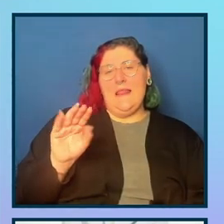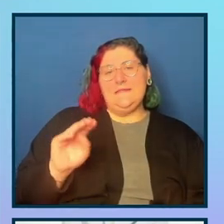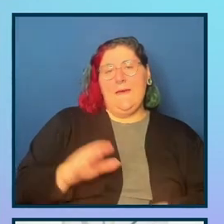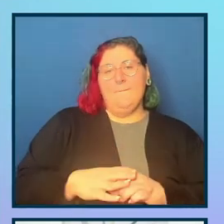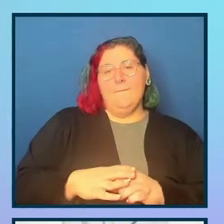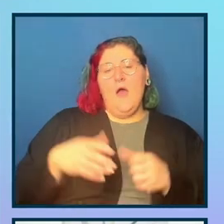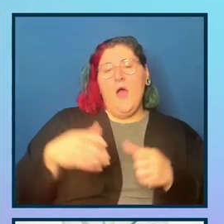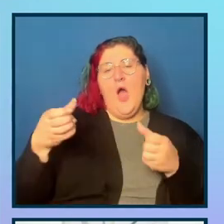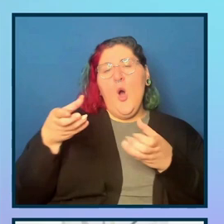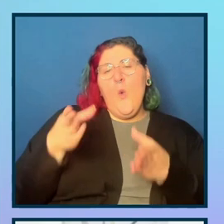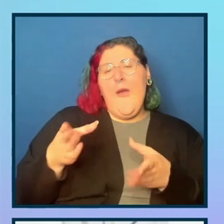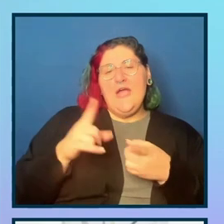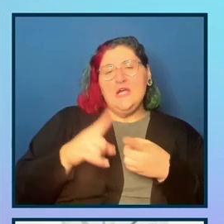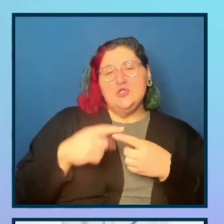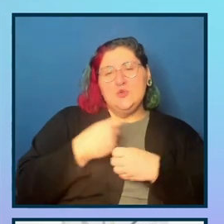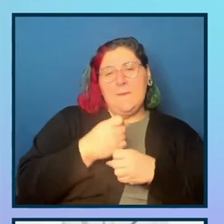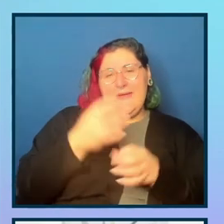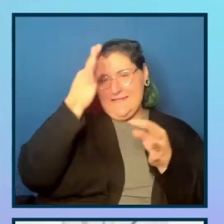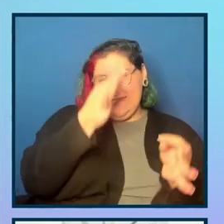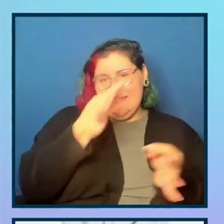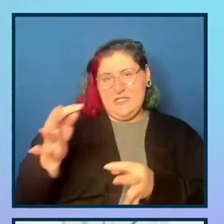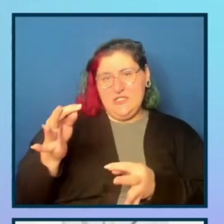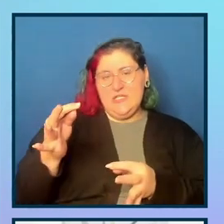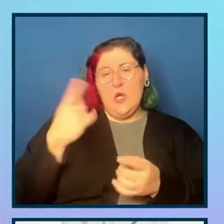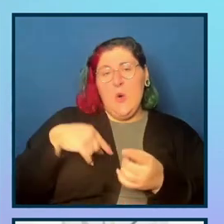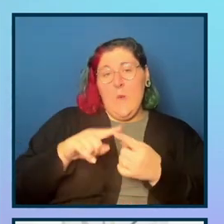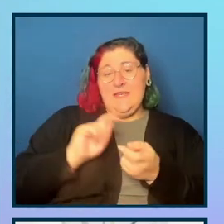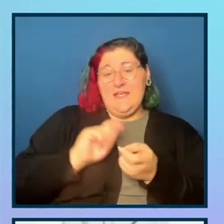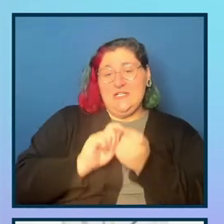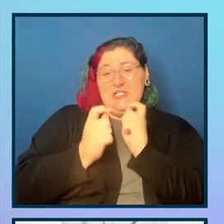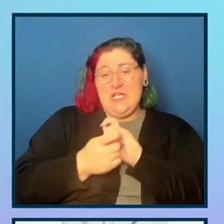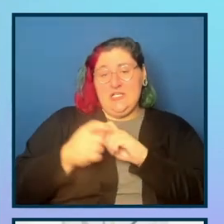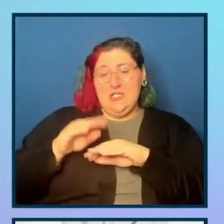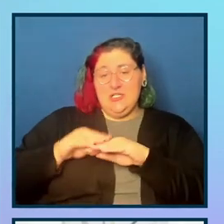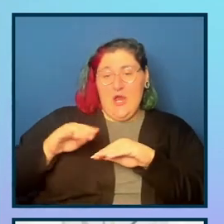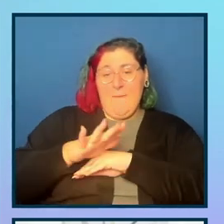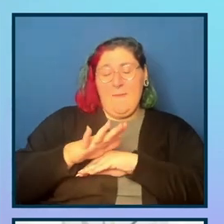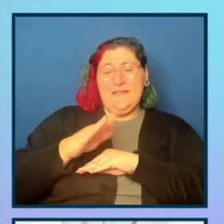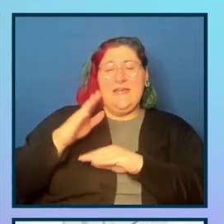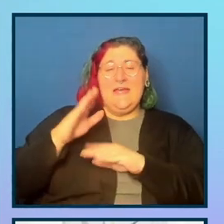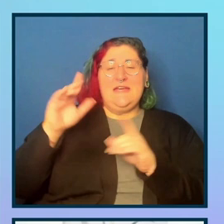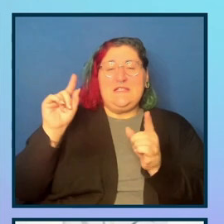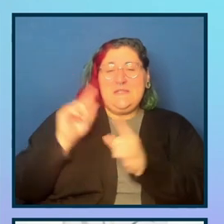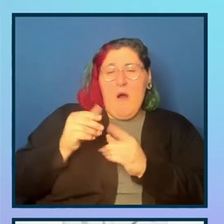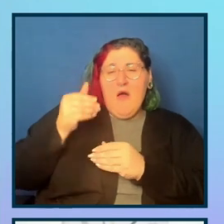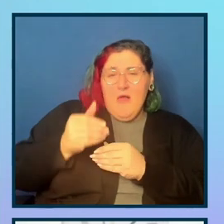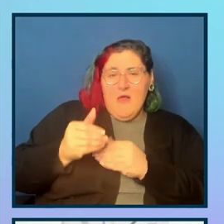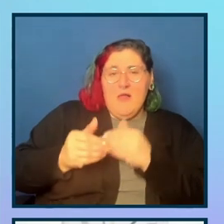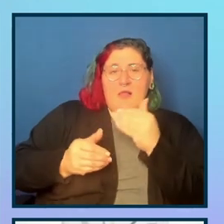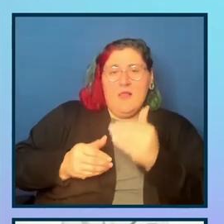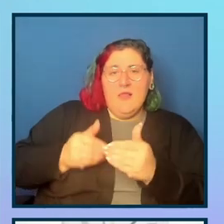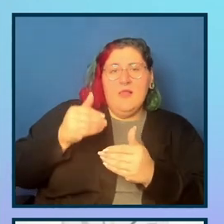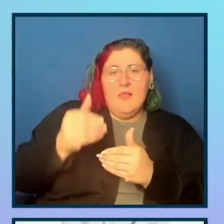decision making in which changes are implemented in small steps, or decisions are made gradually, step by step,